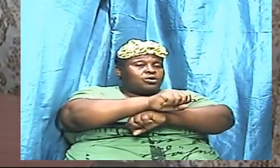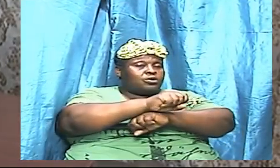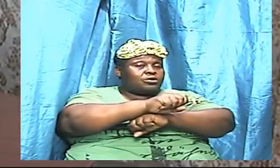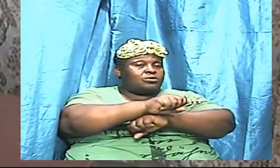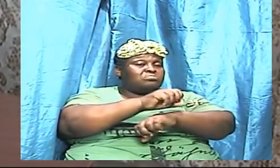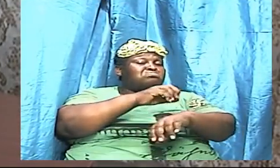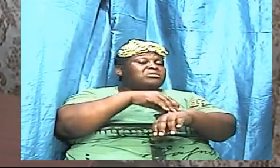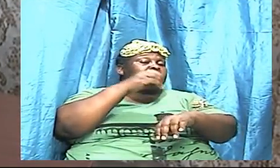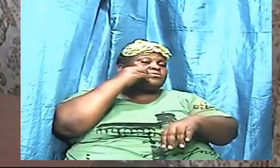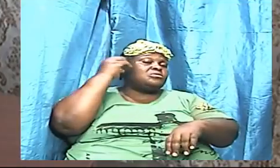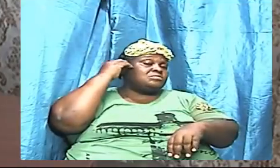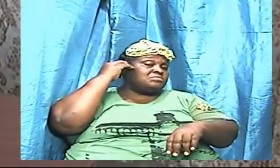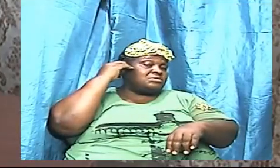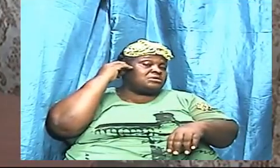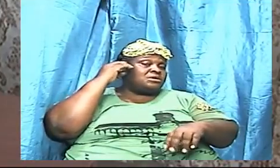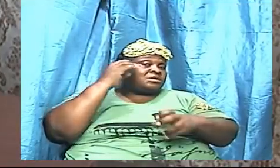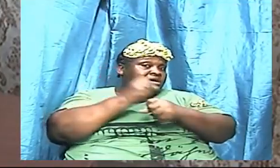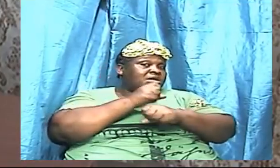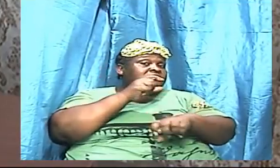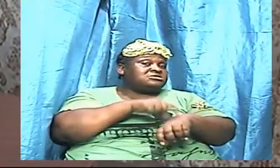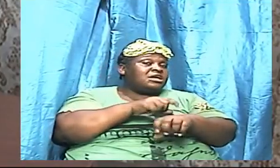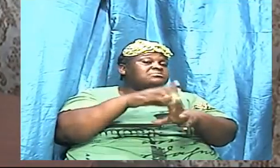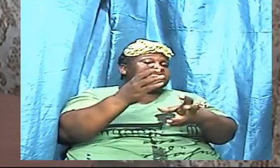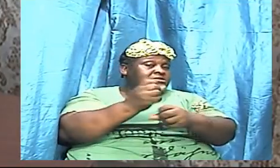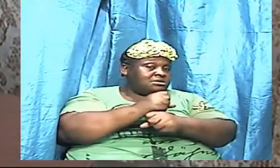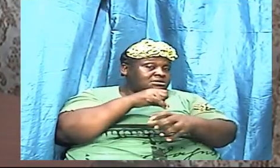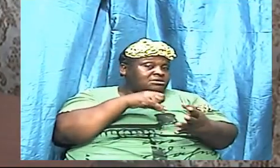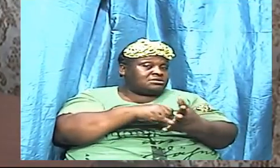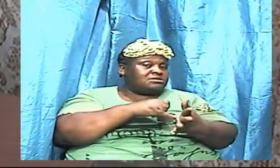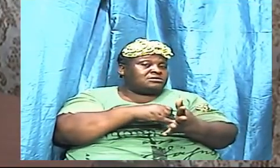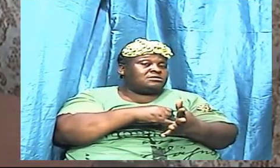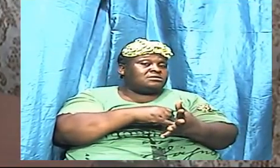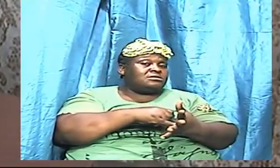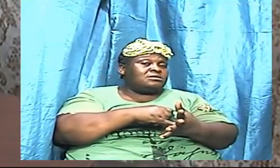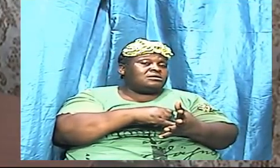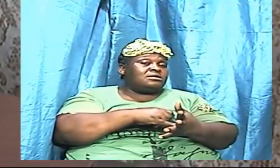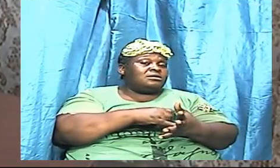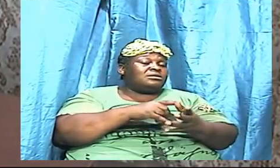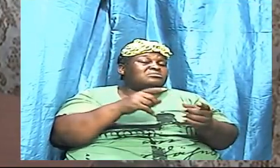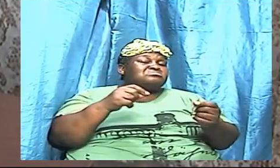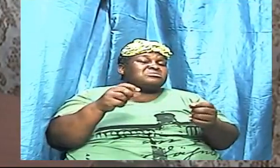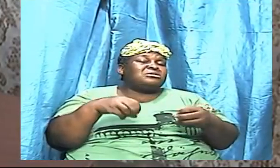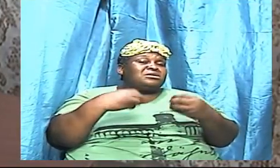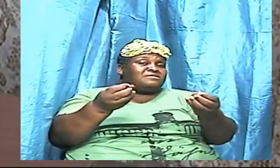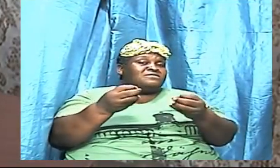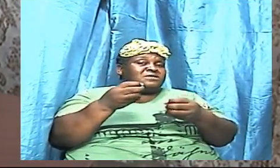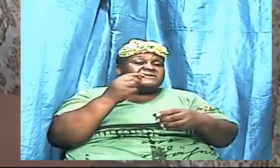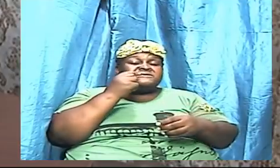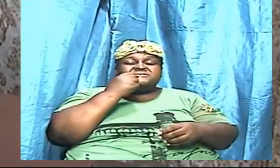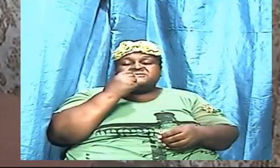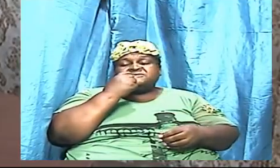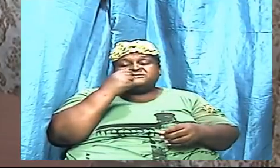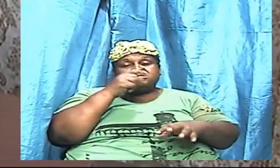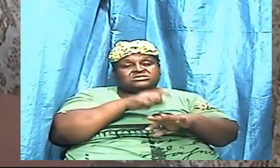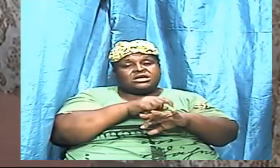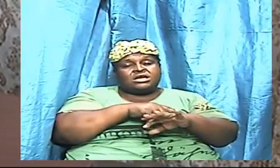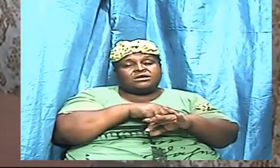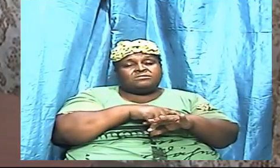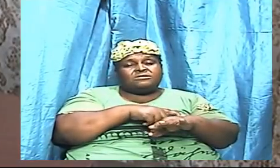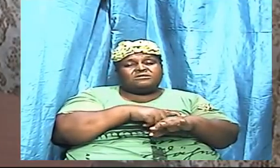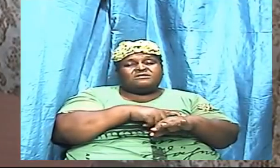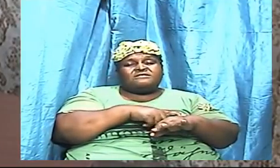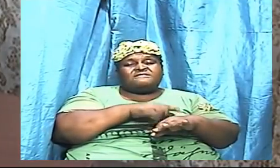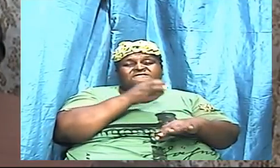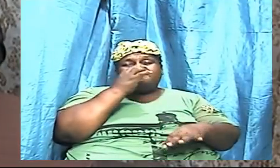off take it and so we can give serious time to fasting over these three days